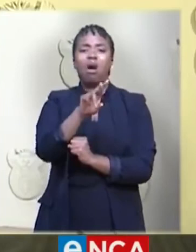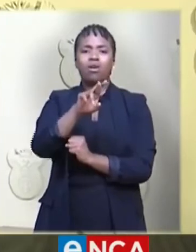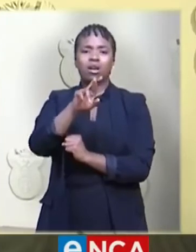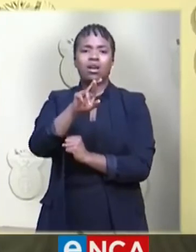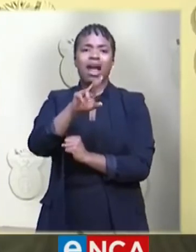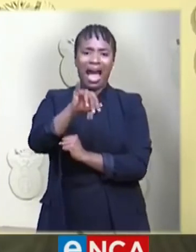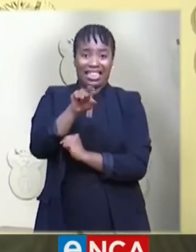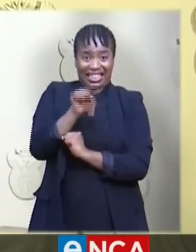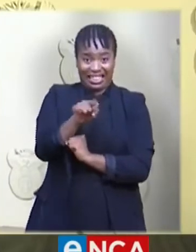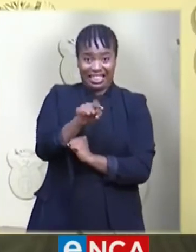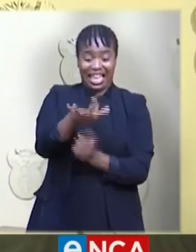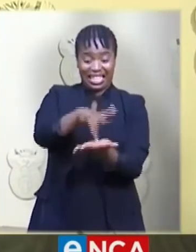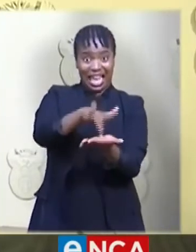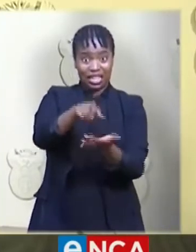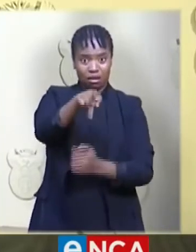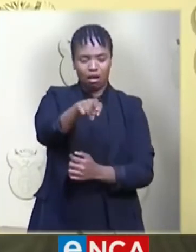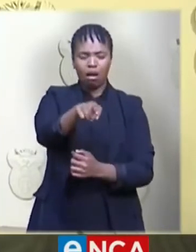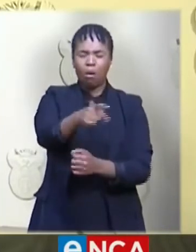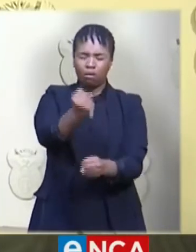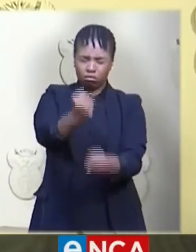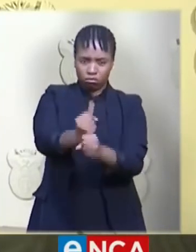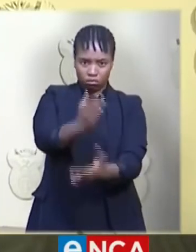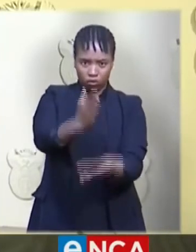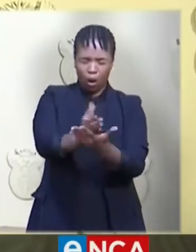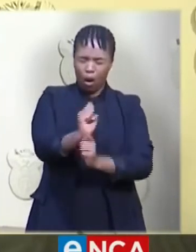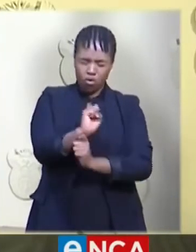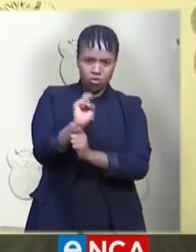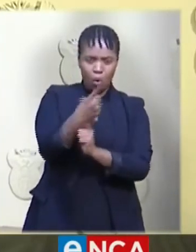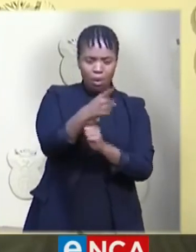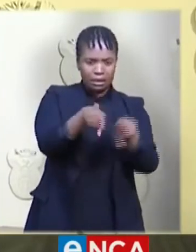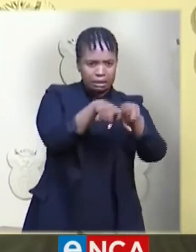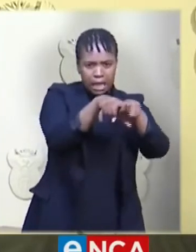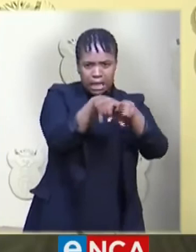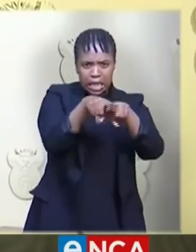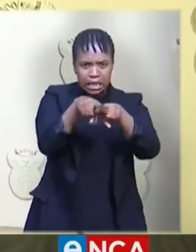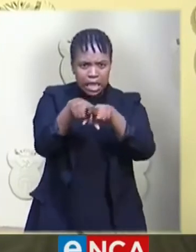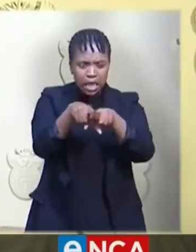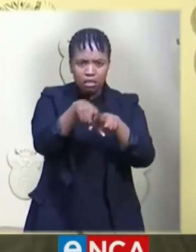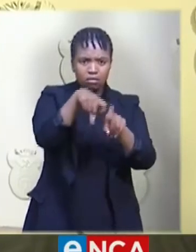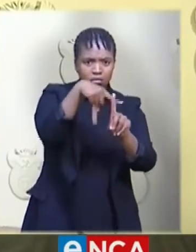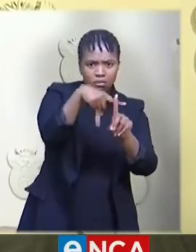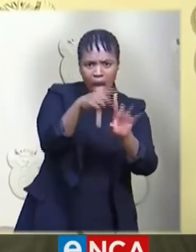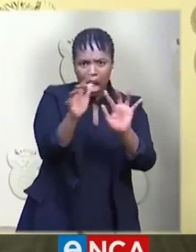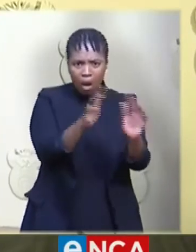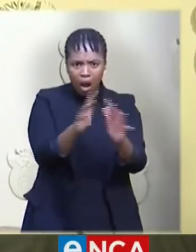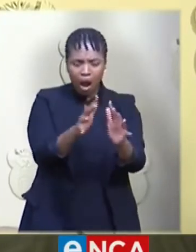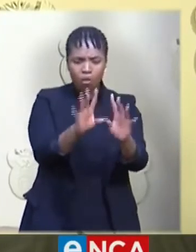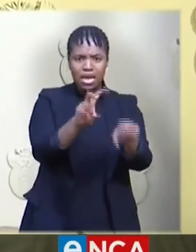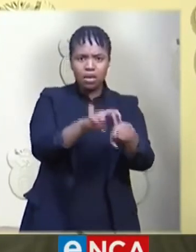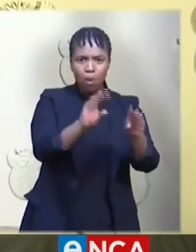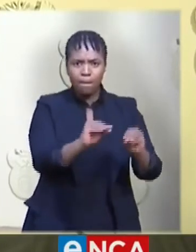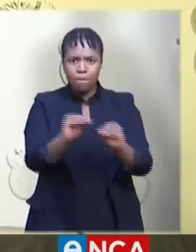-class center will keep track of all screening, testing, isolation and